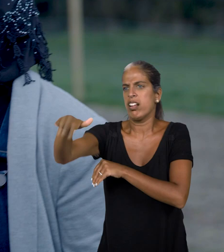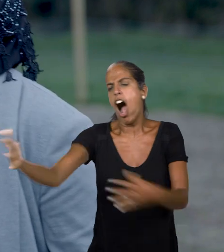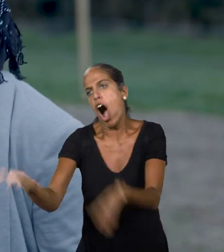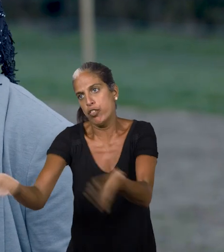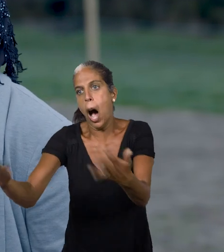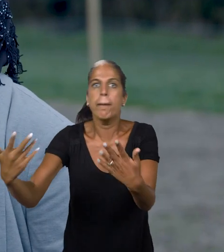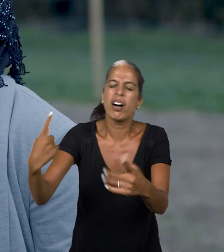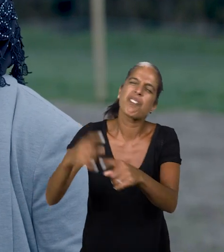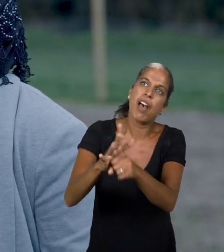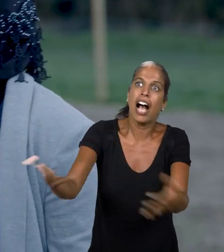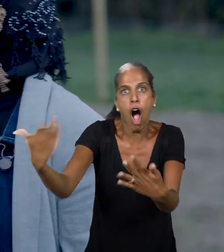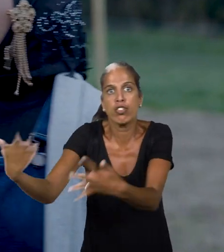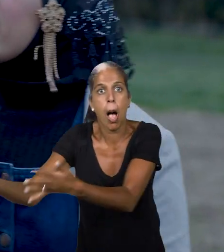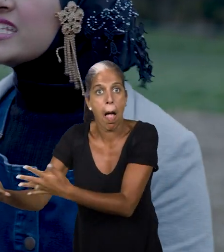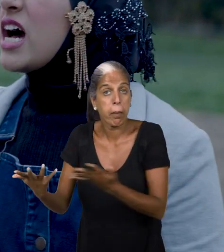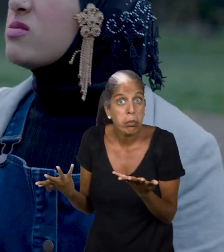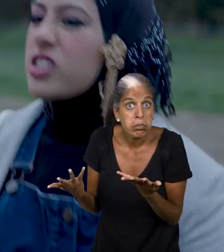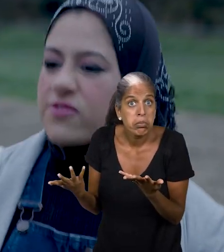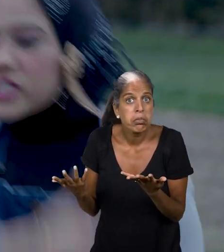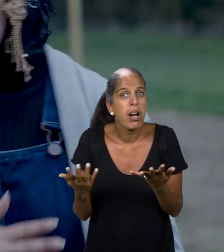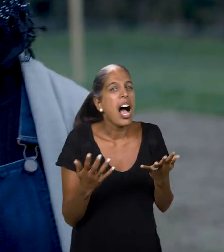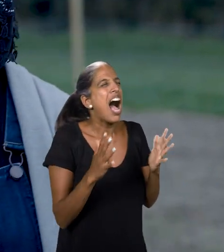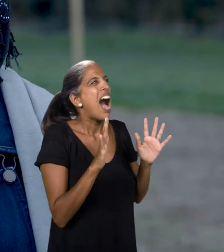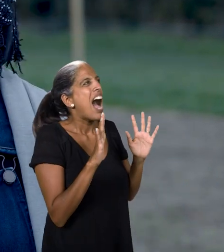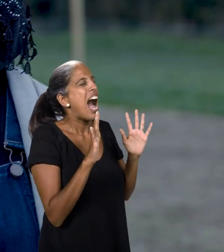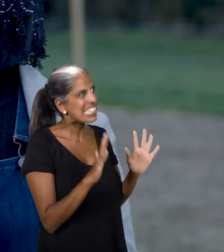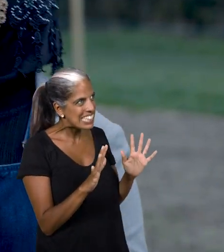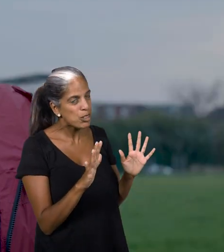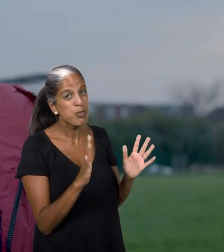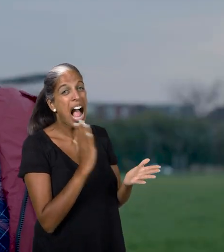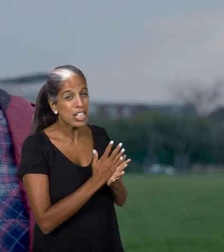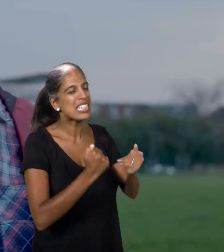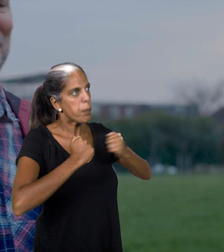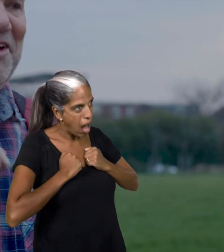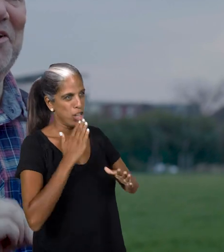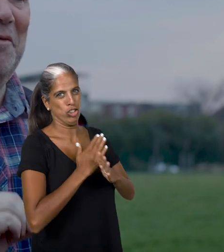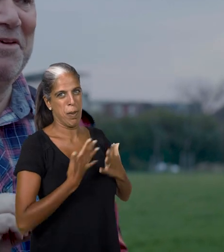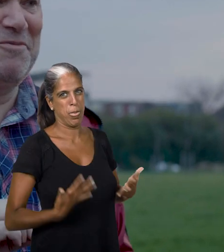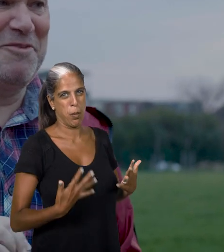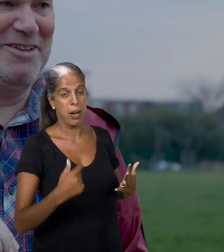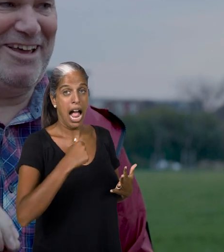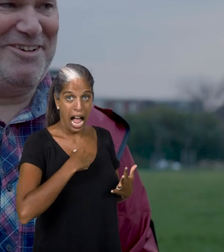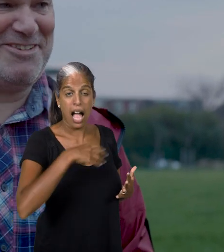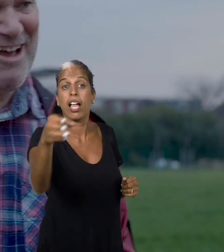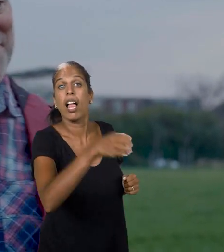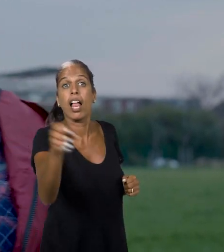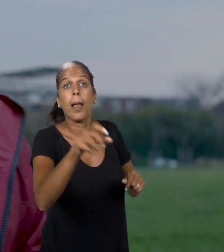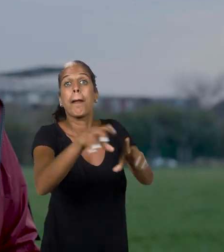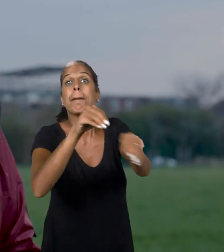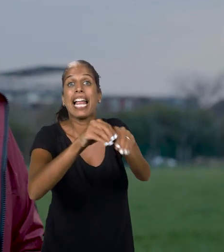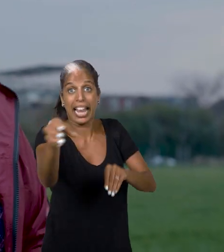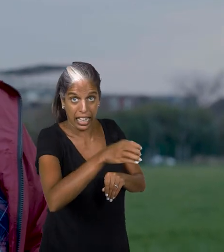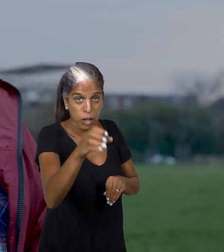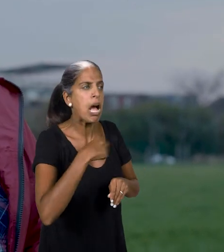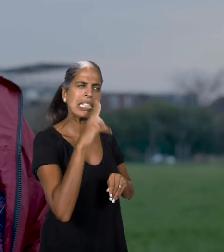me to pick the pickers and then I can tell them to fucking hurry up. Actually, it's my job at the moment here, Sabs.